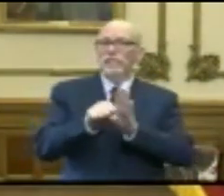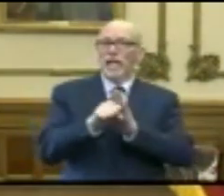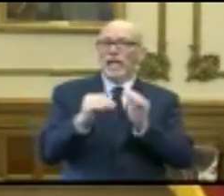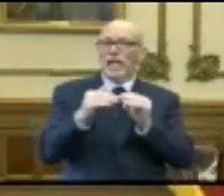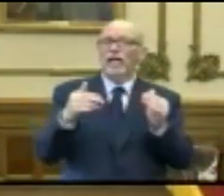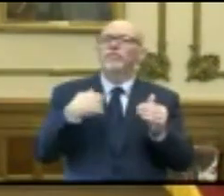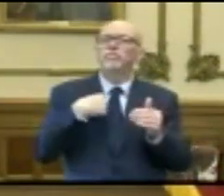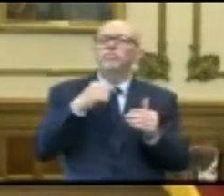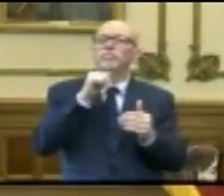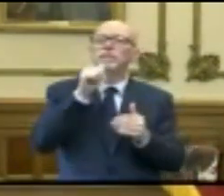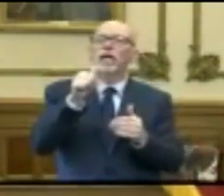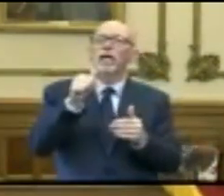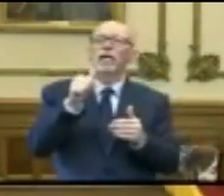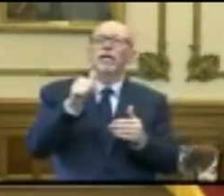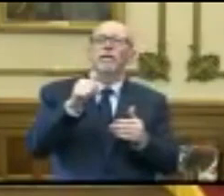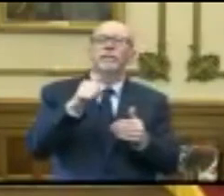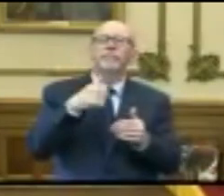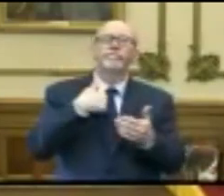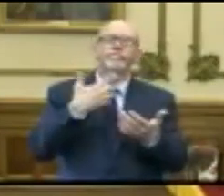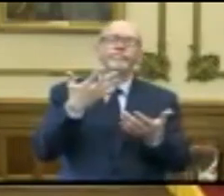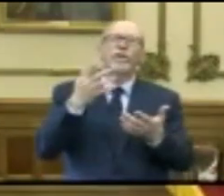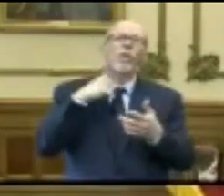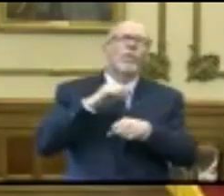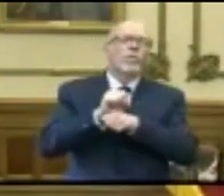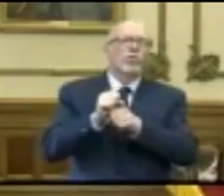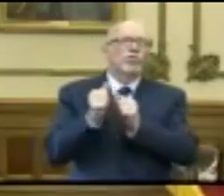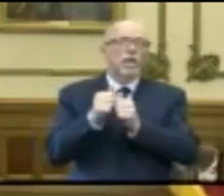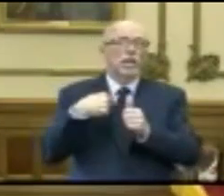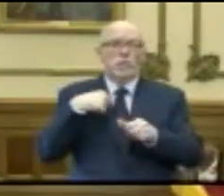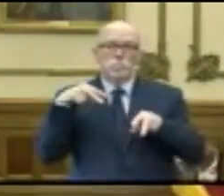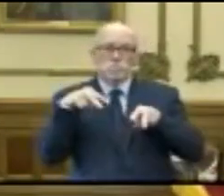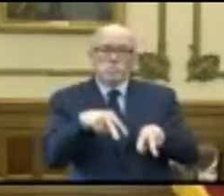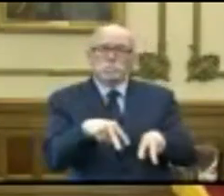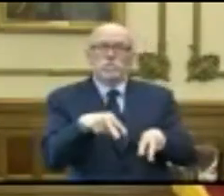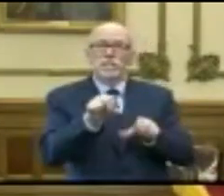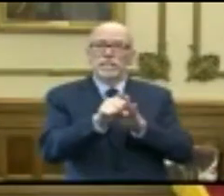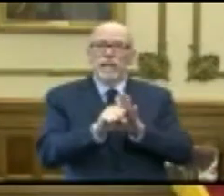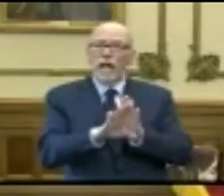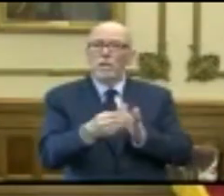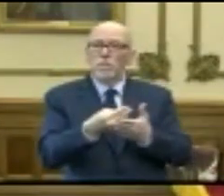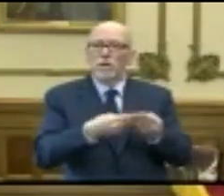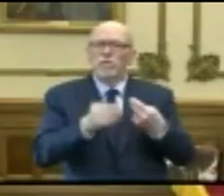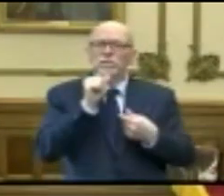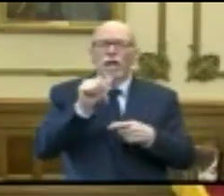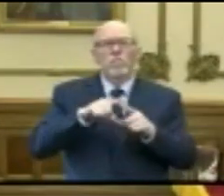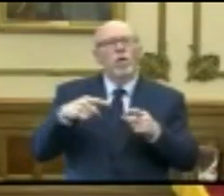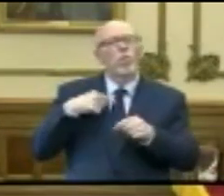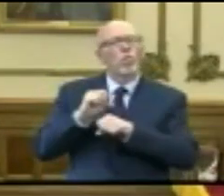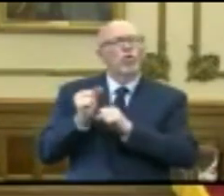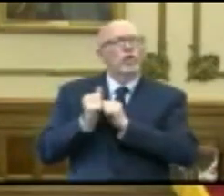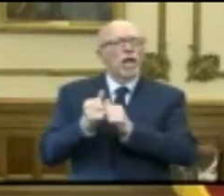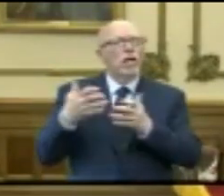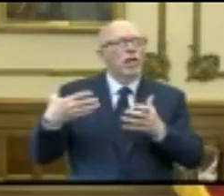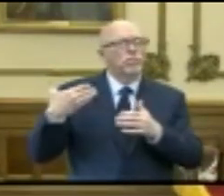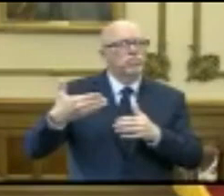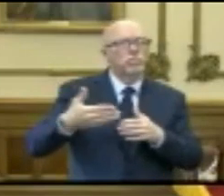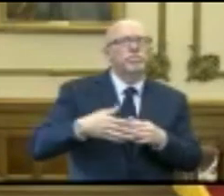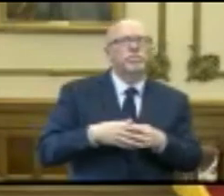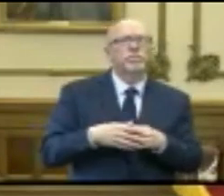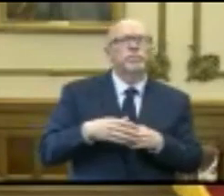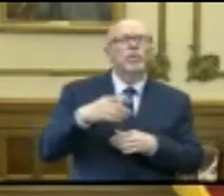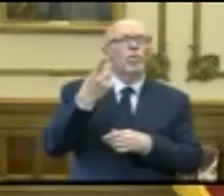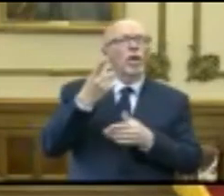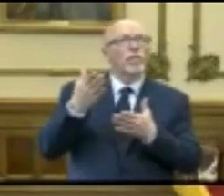I don't steer into the state lane, but we work together on a lot of different things. And so one of the mechanisms that we've provided